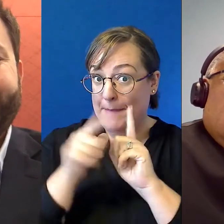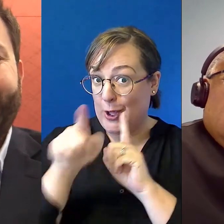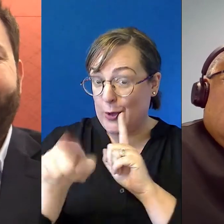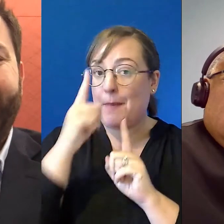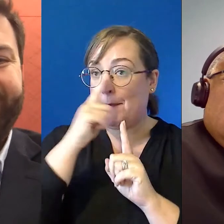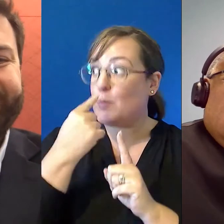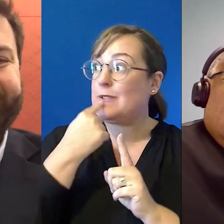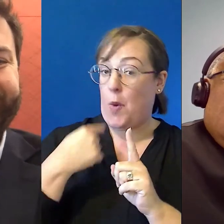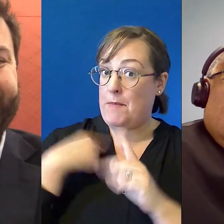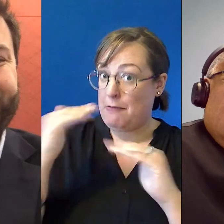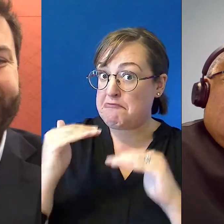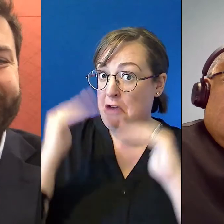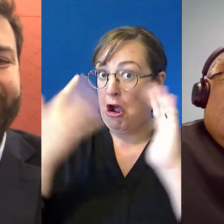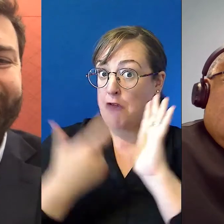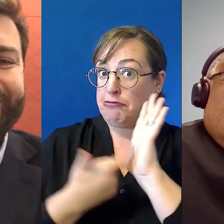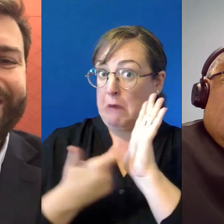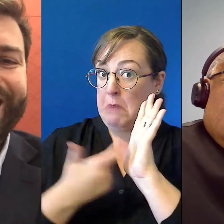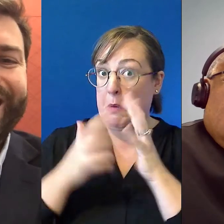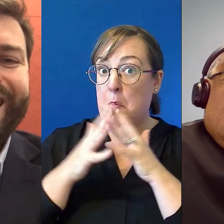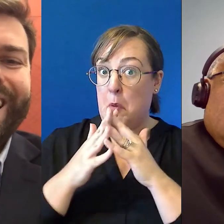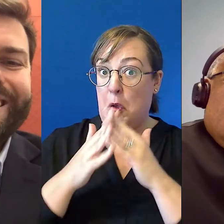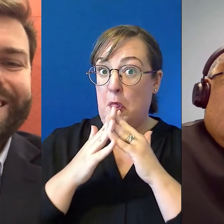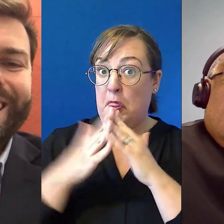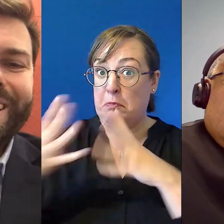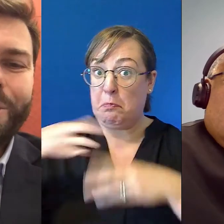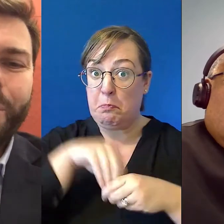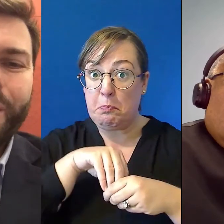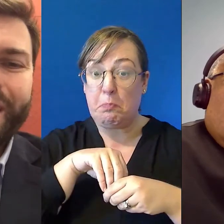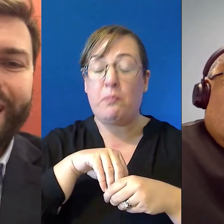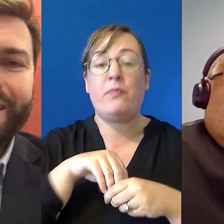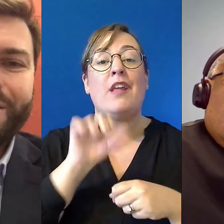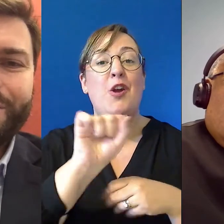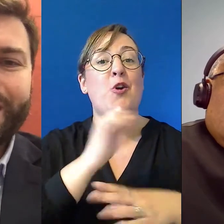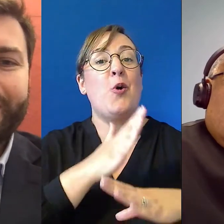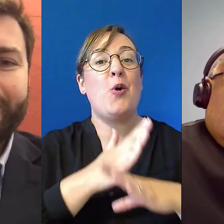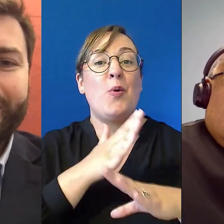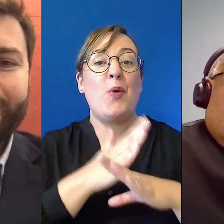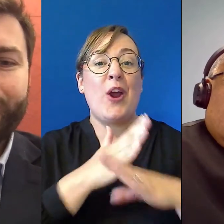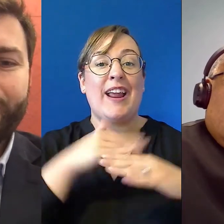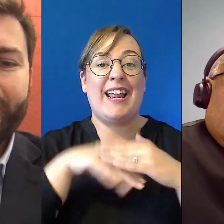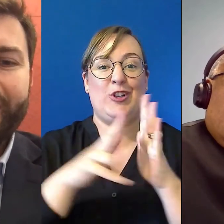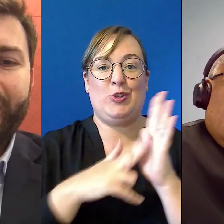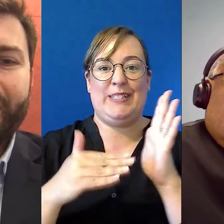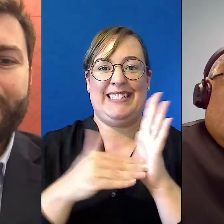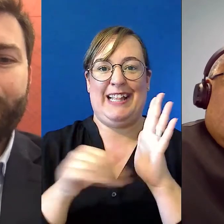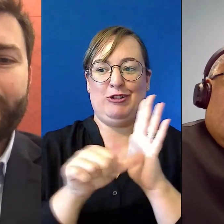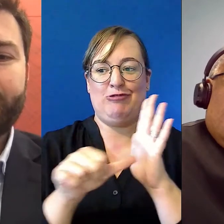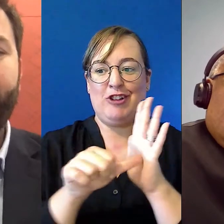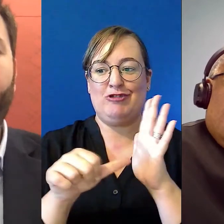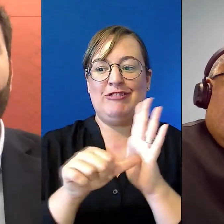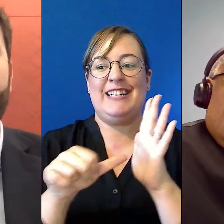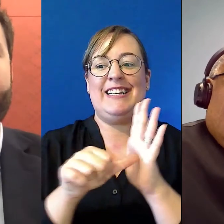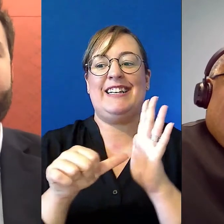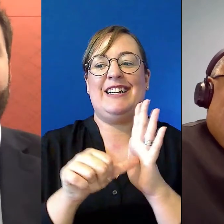do come highly recommended and your work in the New Zealand Treasury speaks